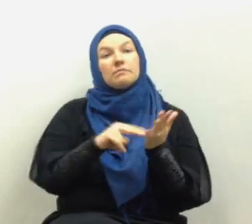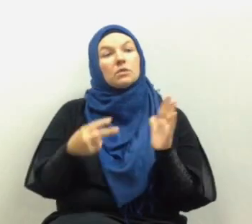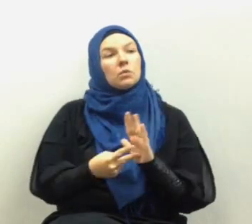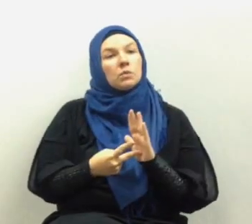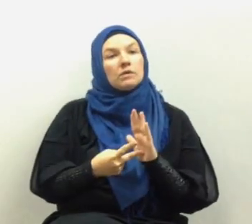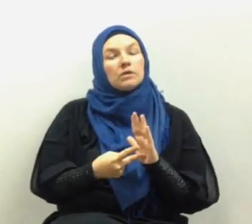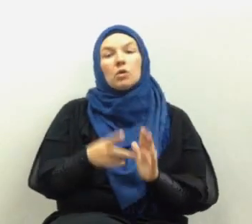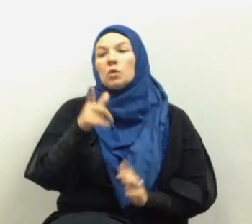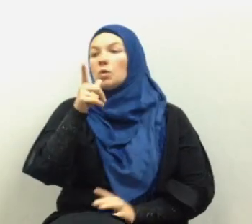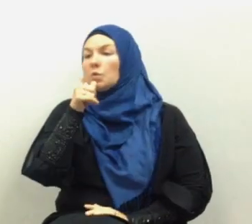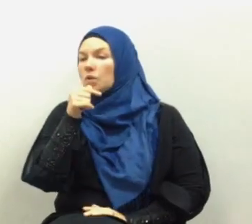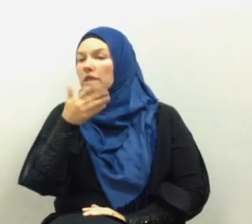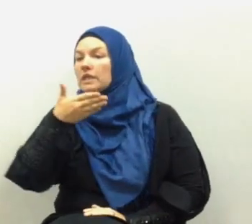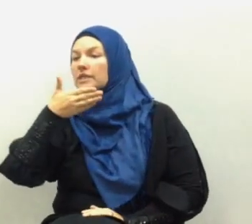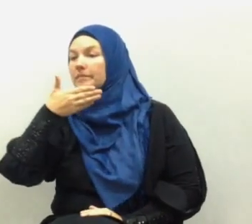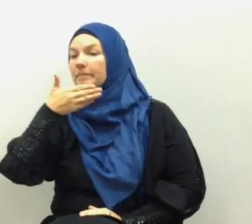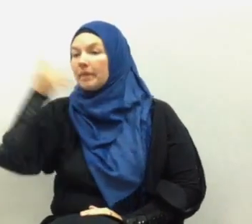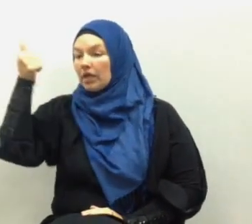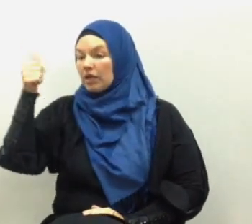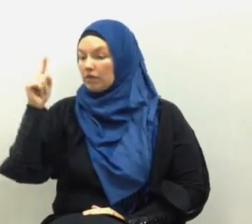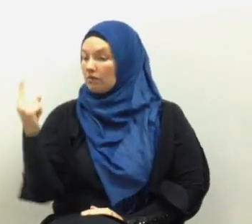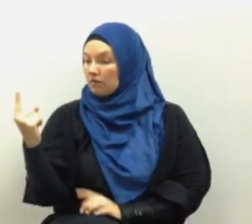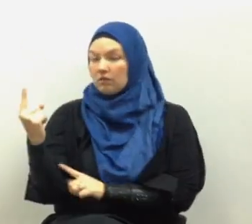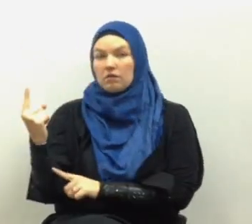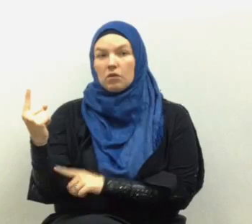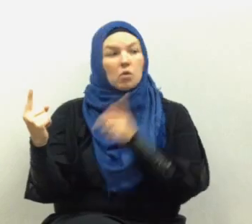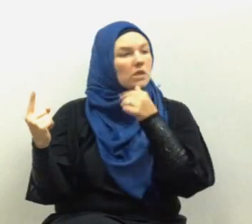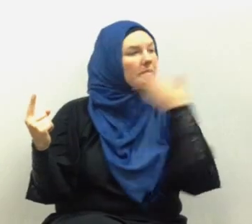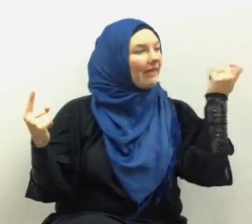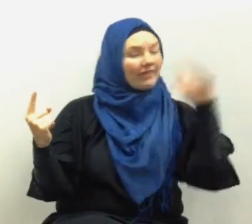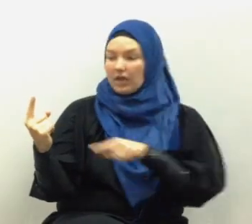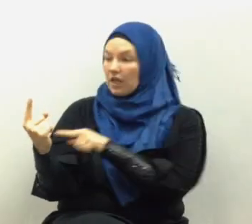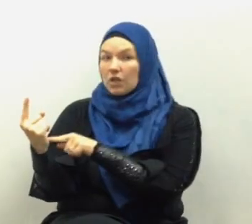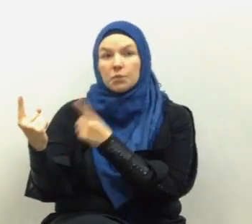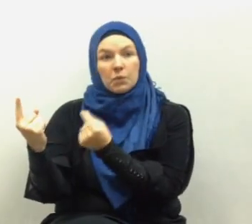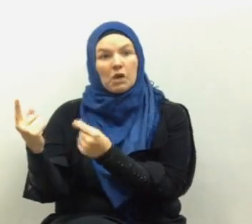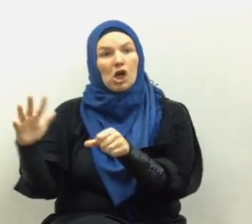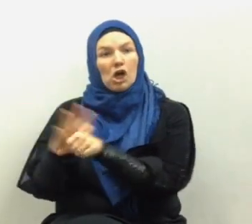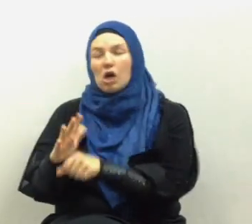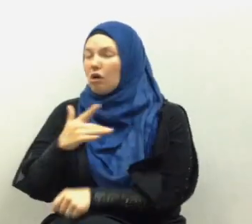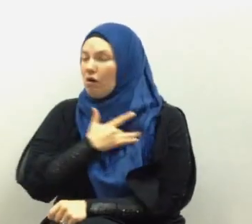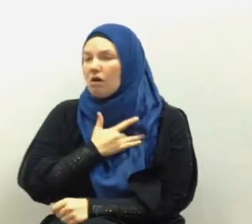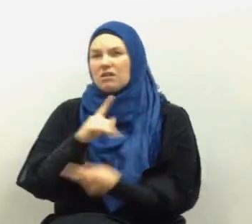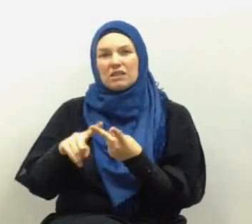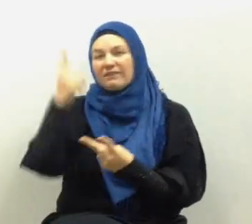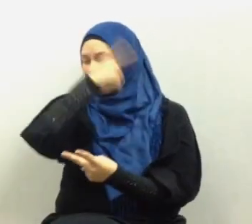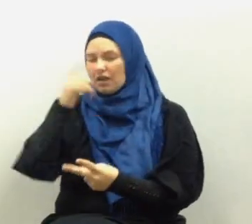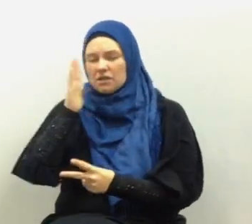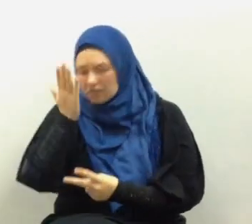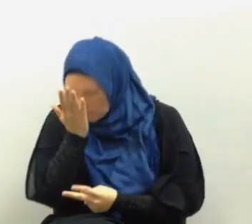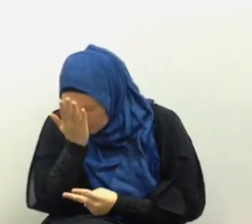is better than the one who submits his face his direction his ways his heart his